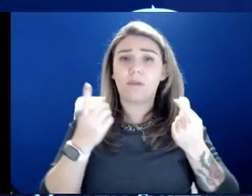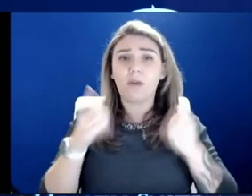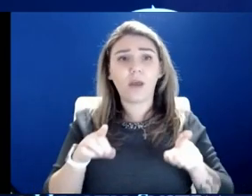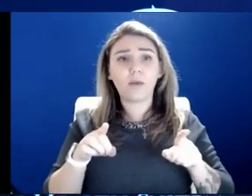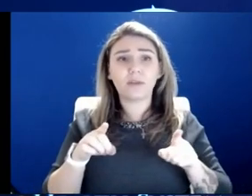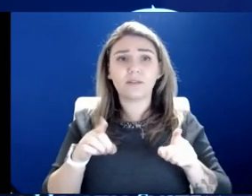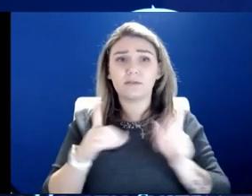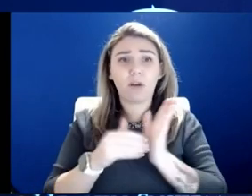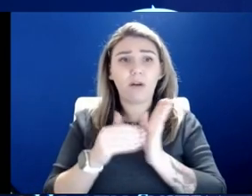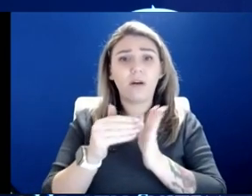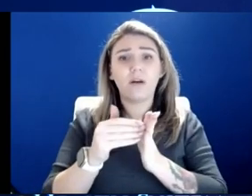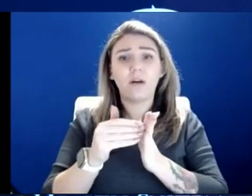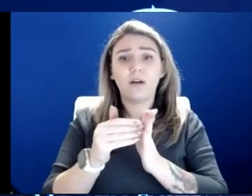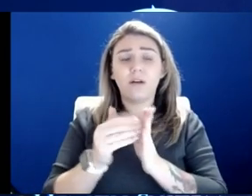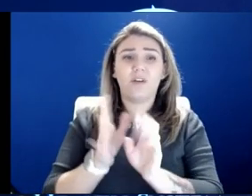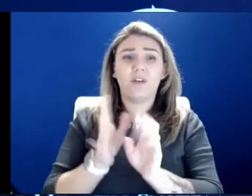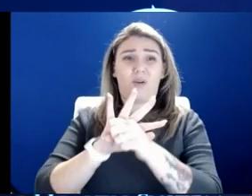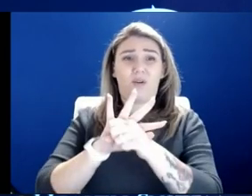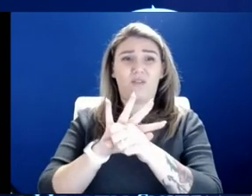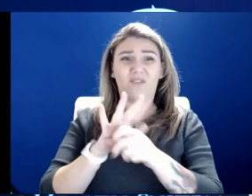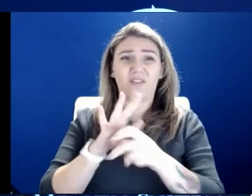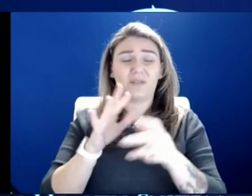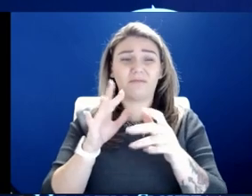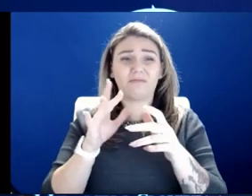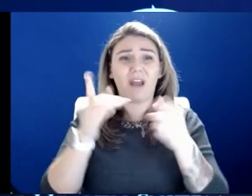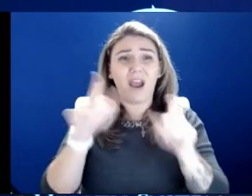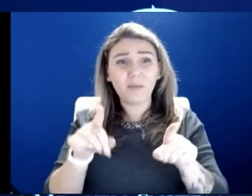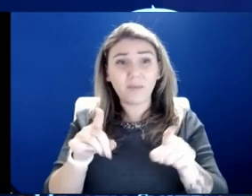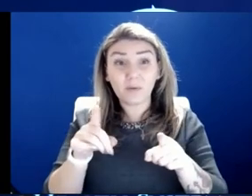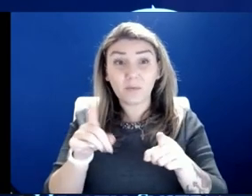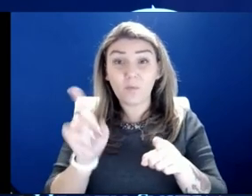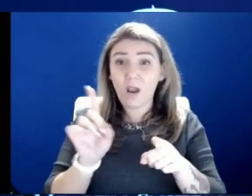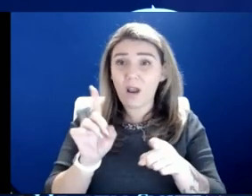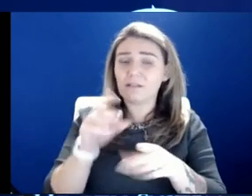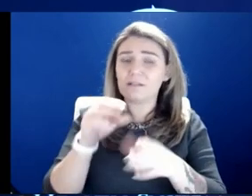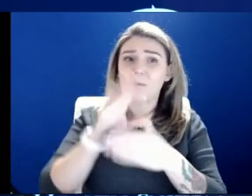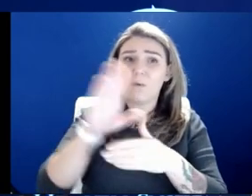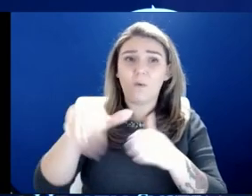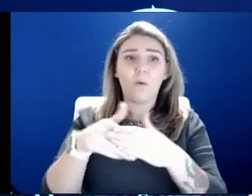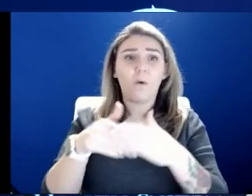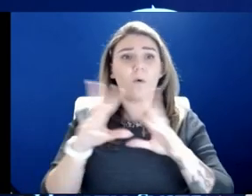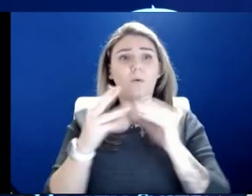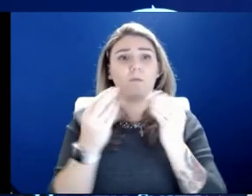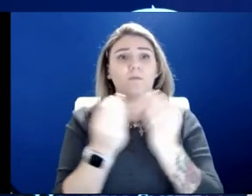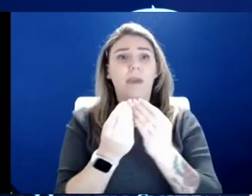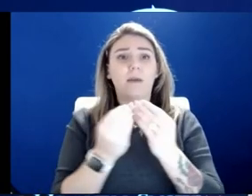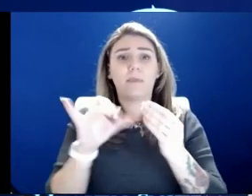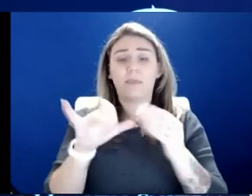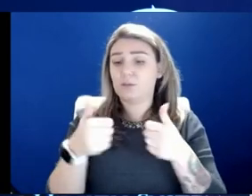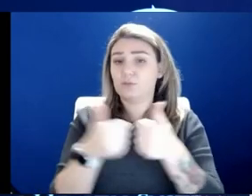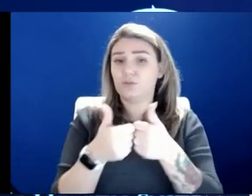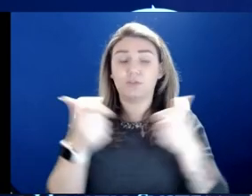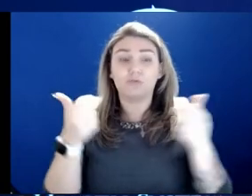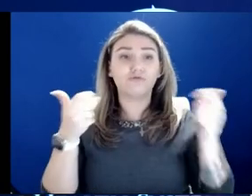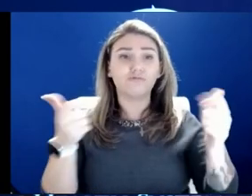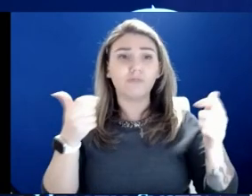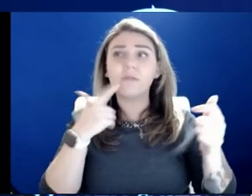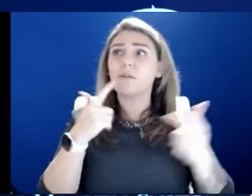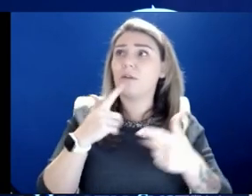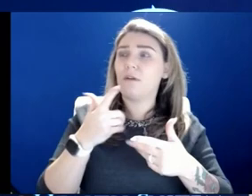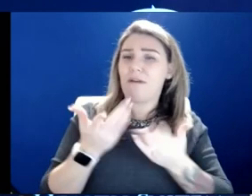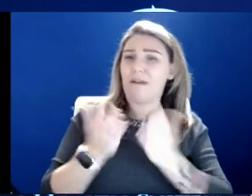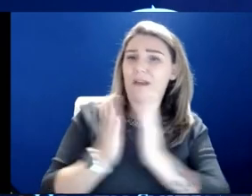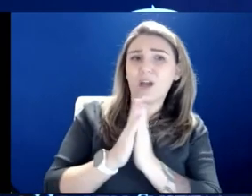COVID will occur within a family. And that can make the challenge even greater. Because then have to ask who's going to take care of the sick, right? When